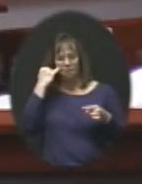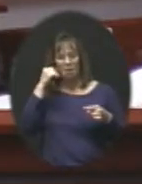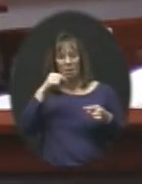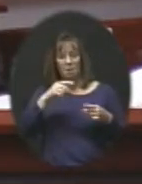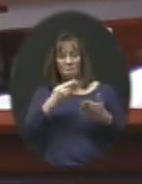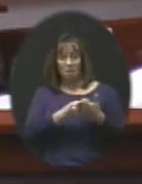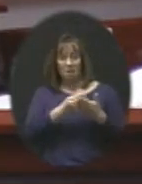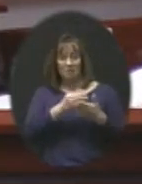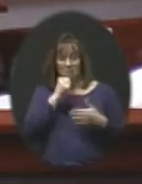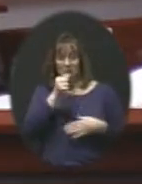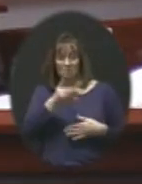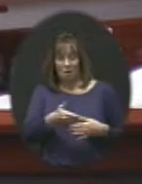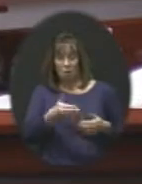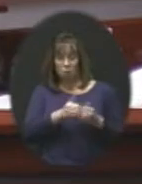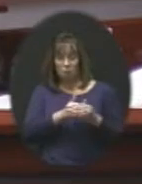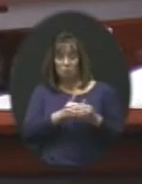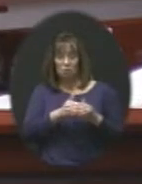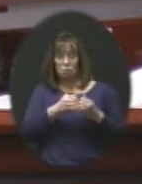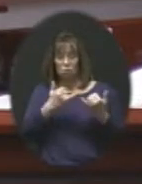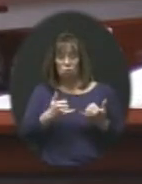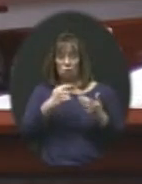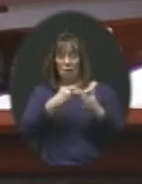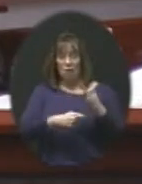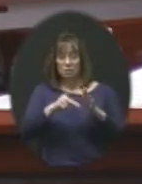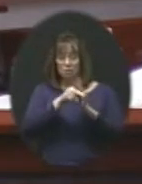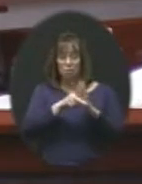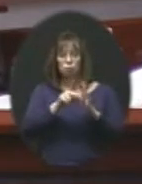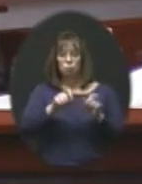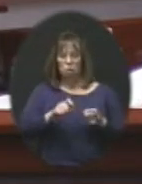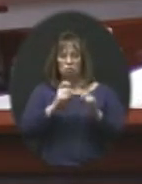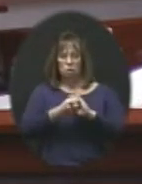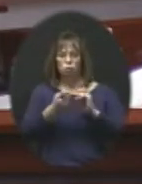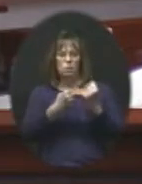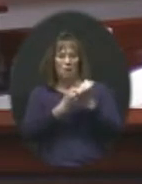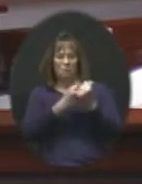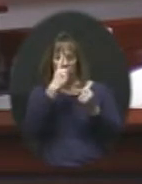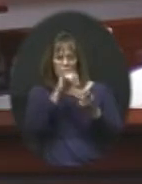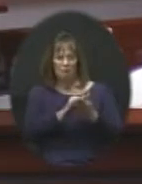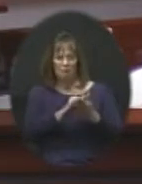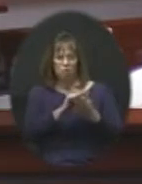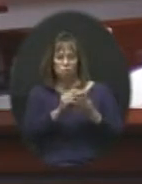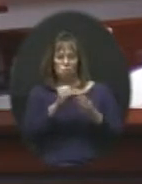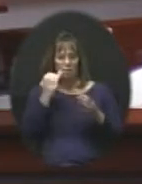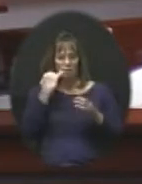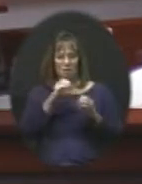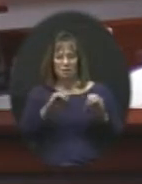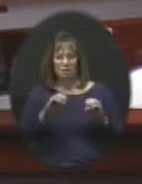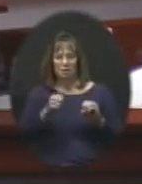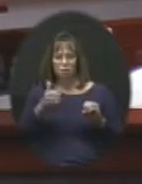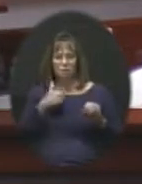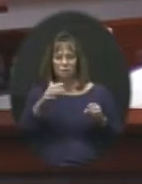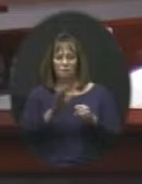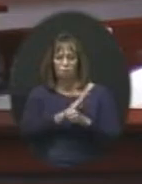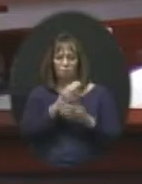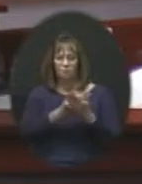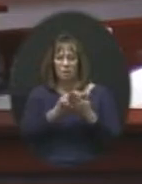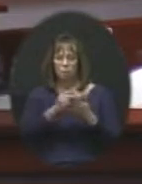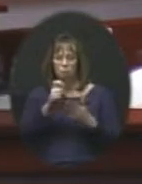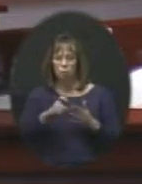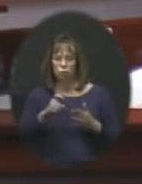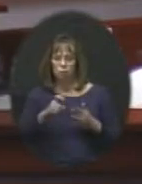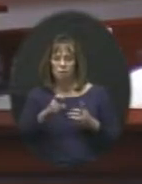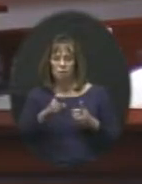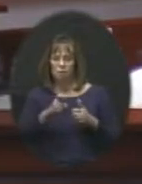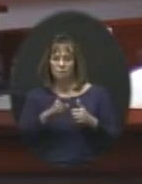there with the current taxing policies, you can change them. We advocate for that so that if nothing else we get the full funding that's supposed to be coming.